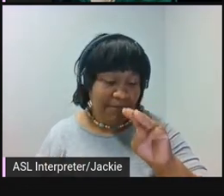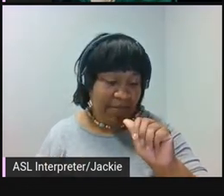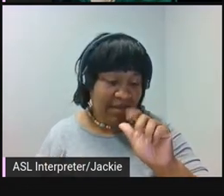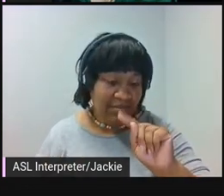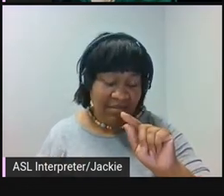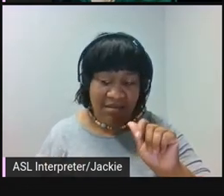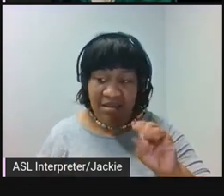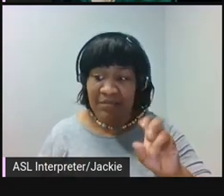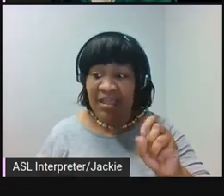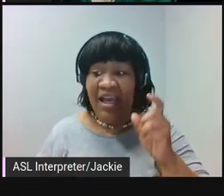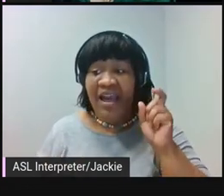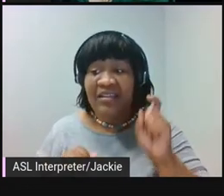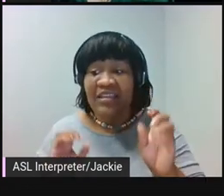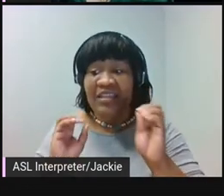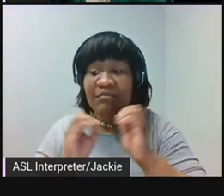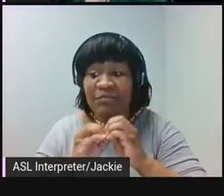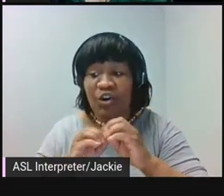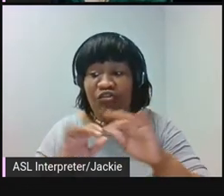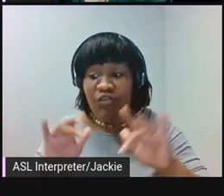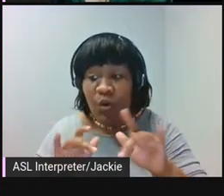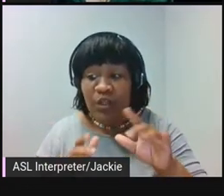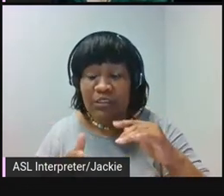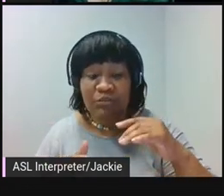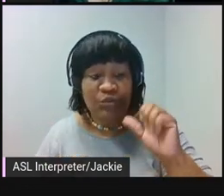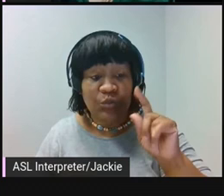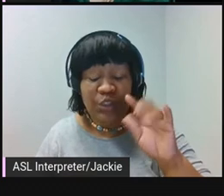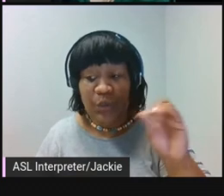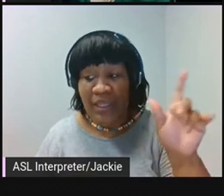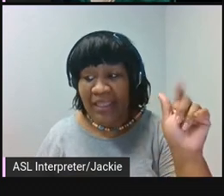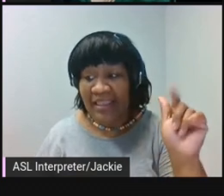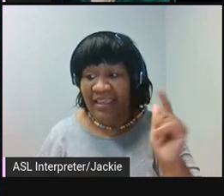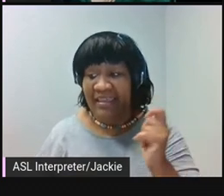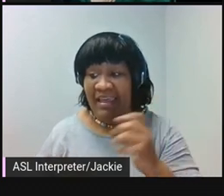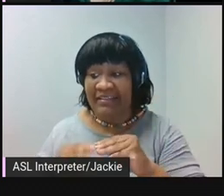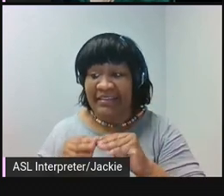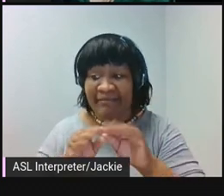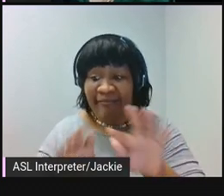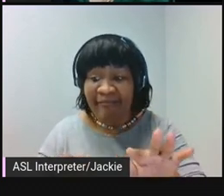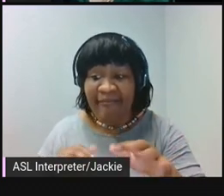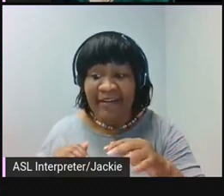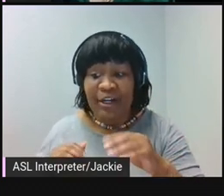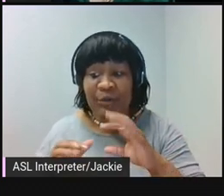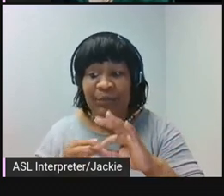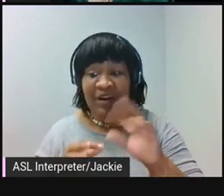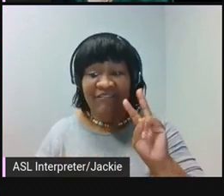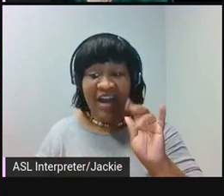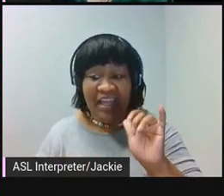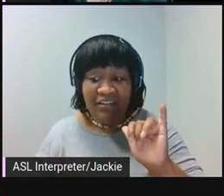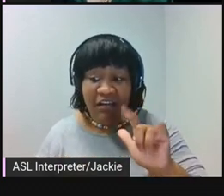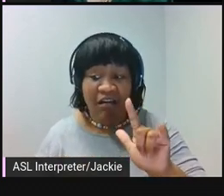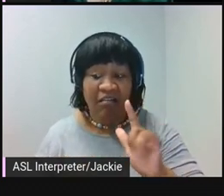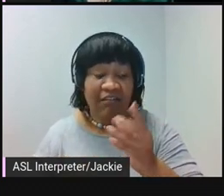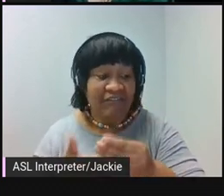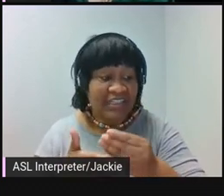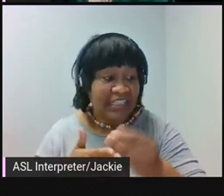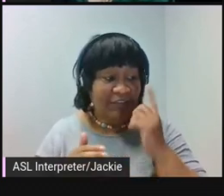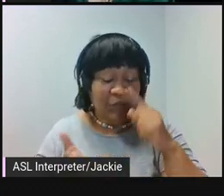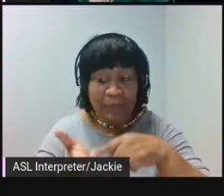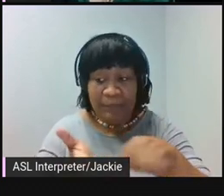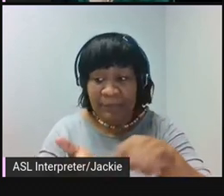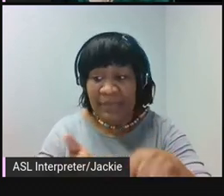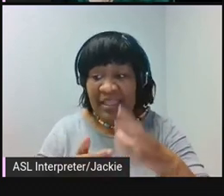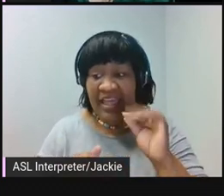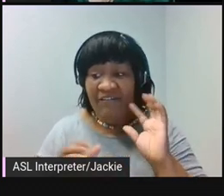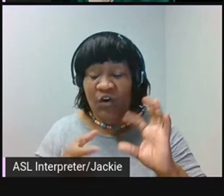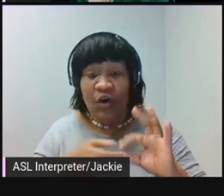recording studio in LA, a label to release a limited edition colored vinyl and funding to pay musicians and